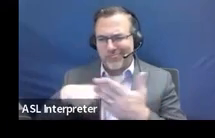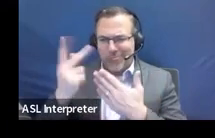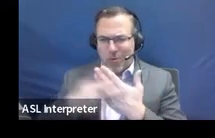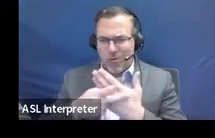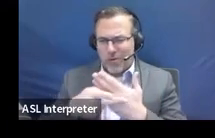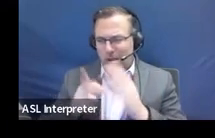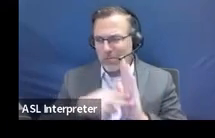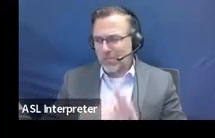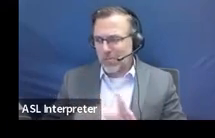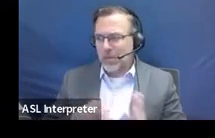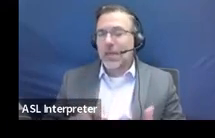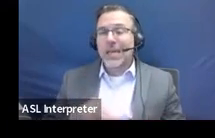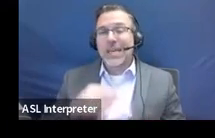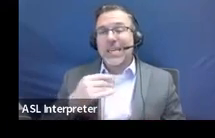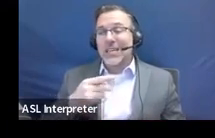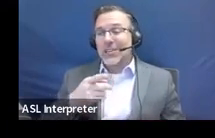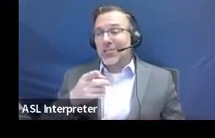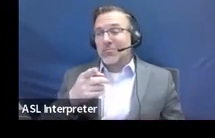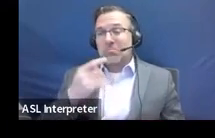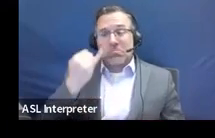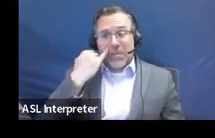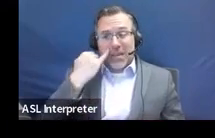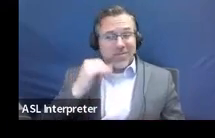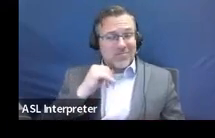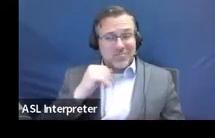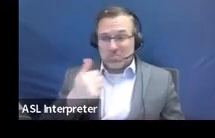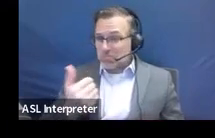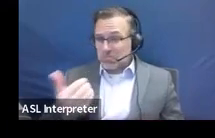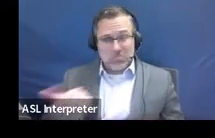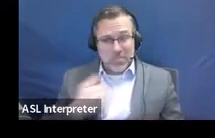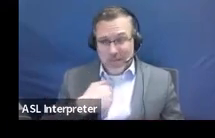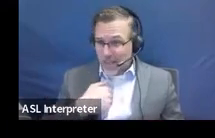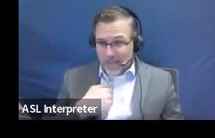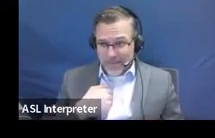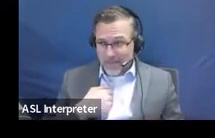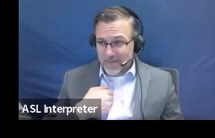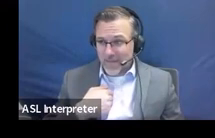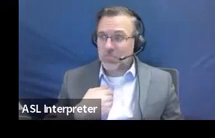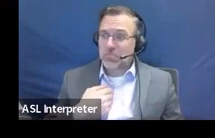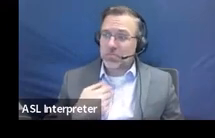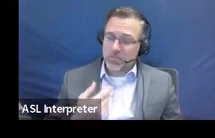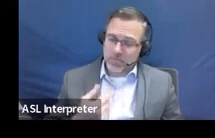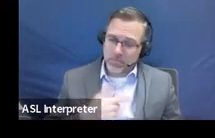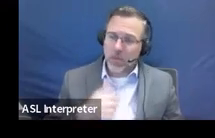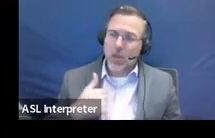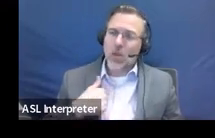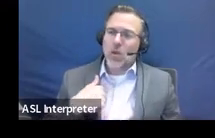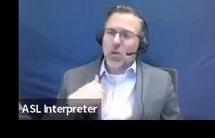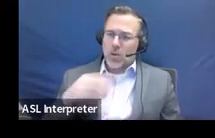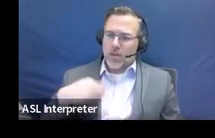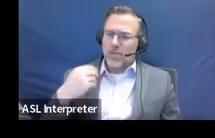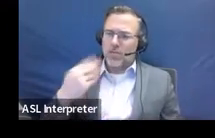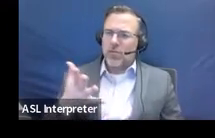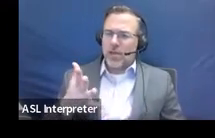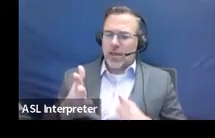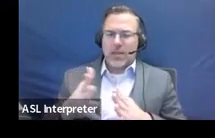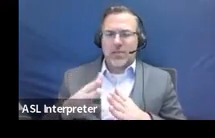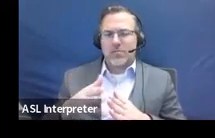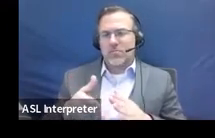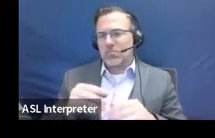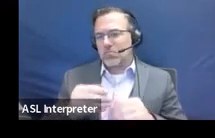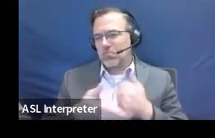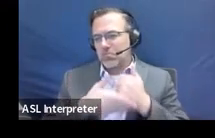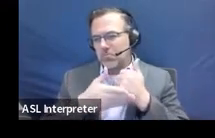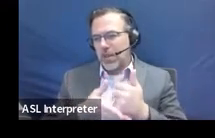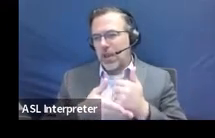if you don't have that available, I know we've given guidance to like make a copy of the signature